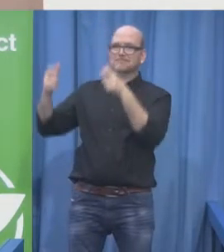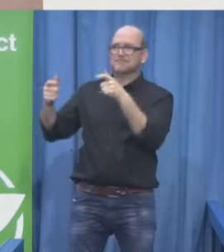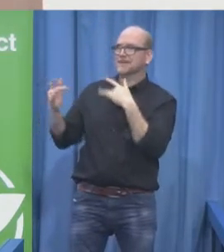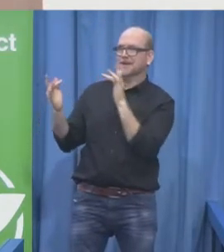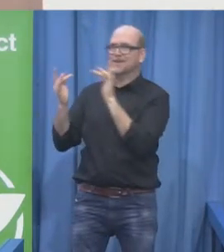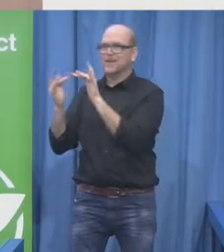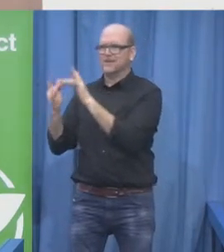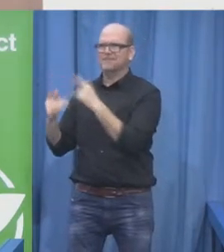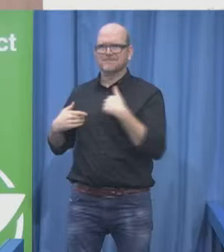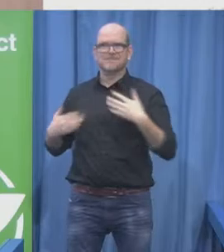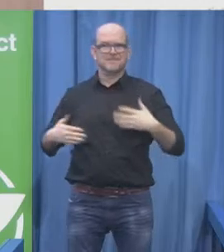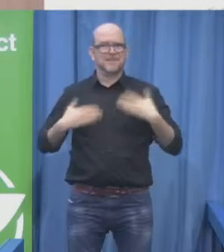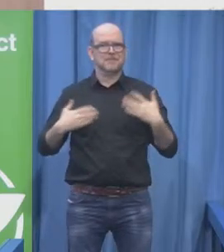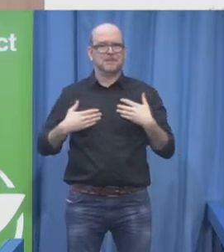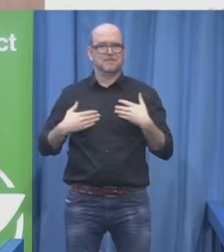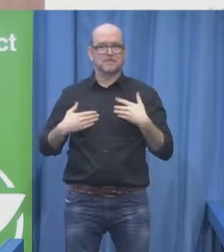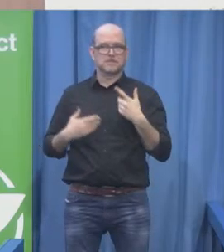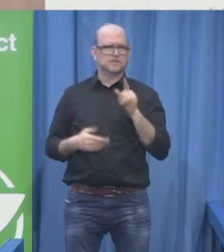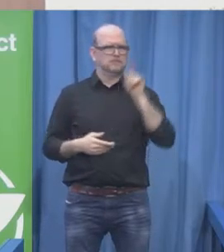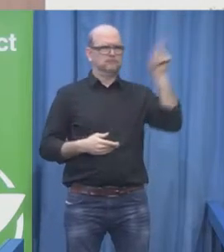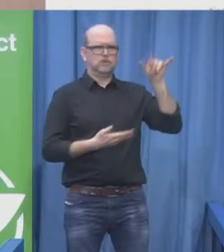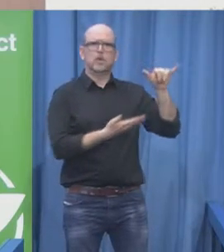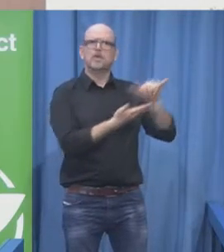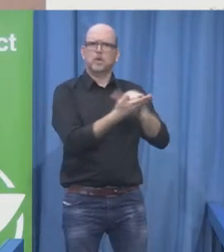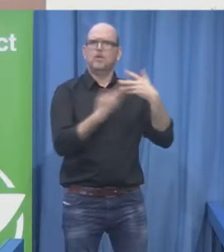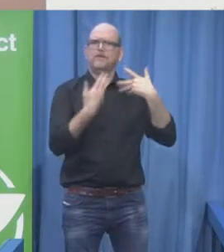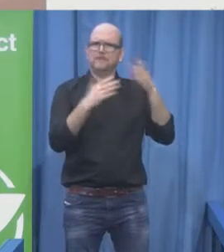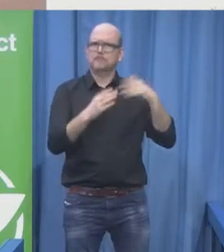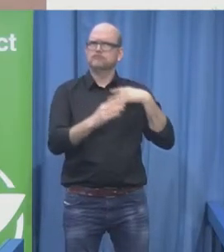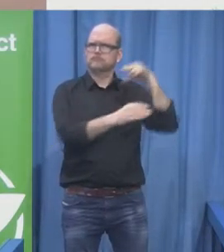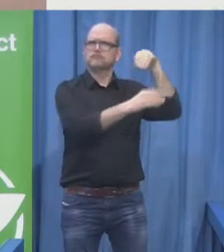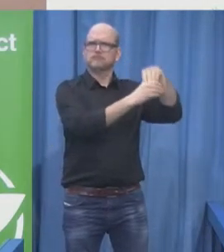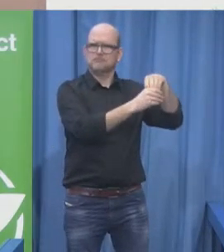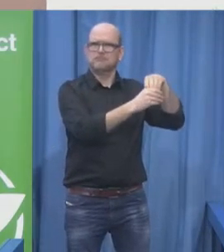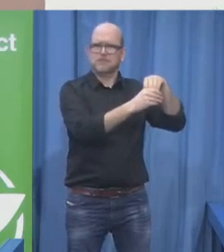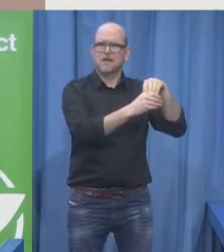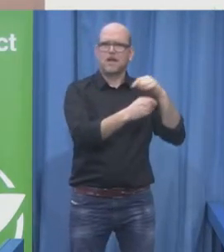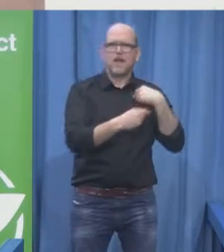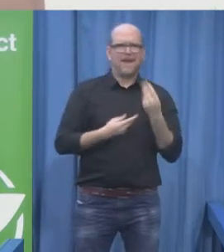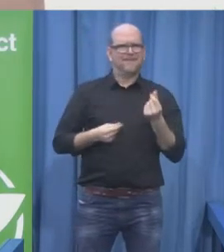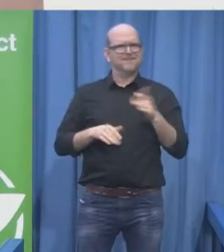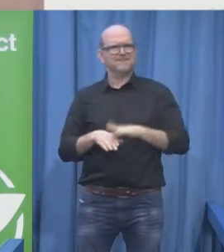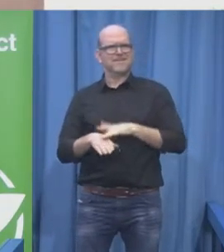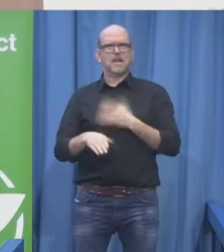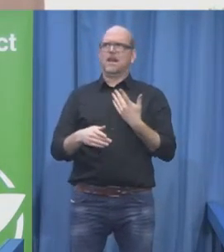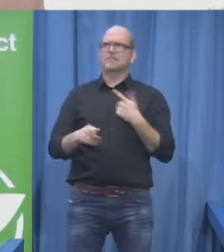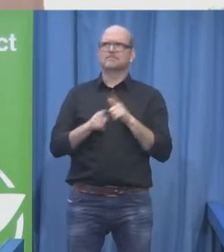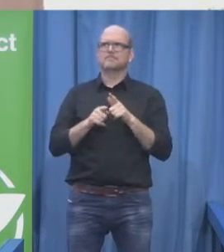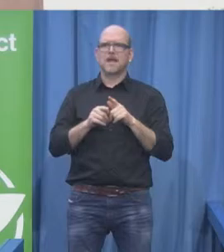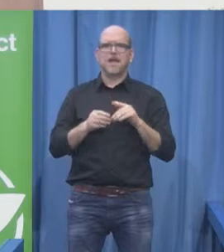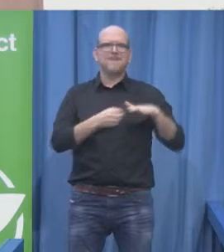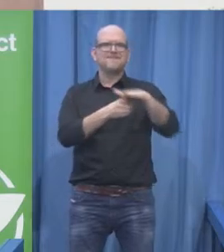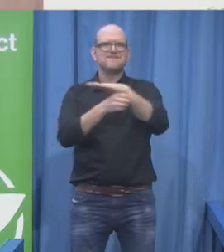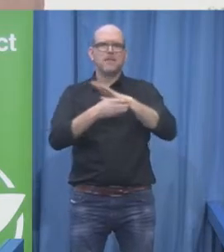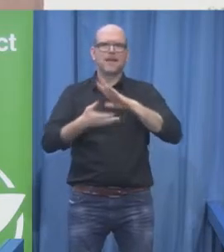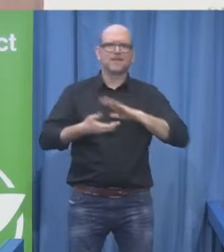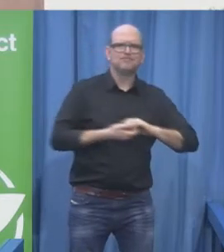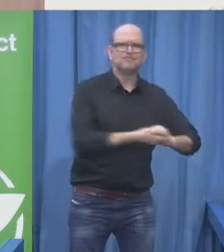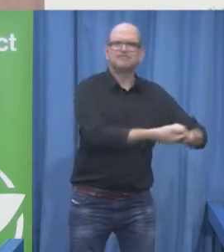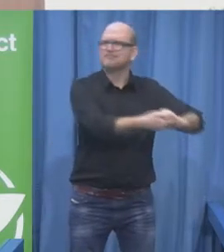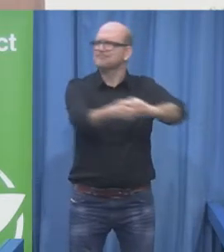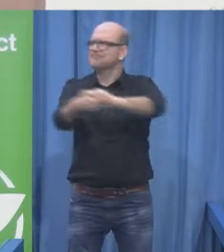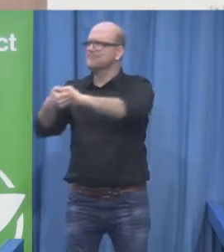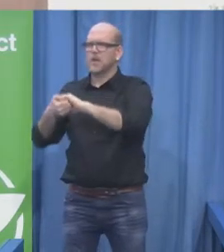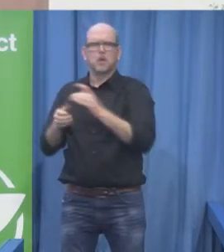portfolio I do have a big family. I have social